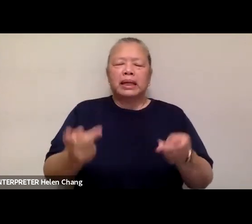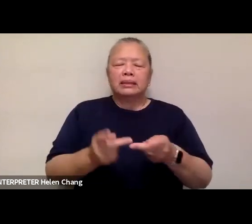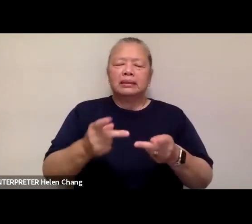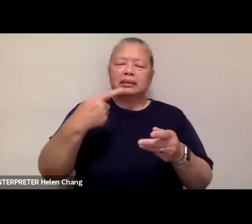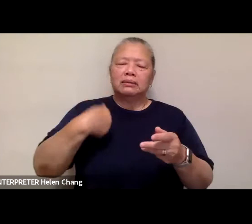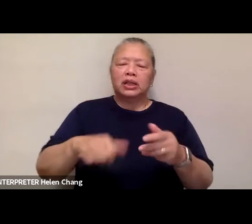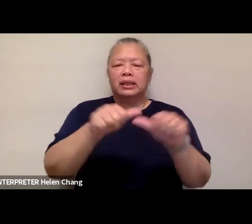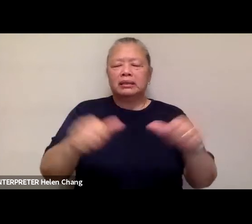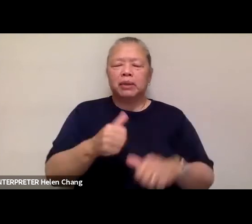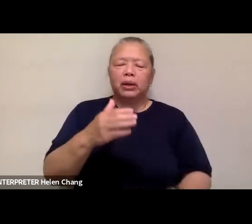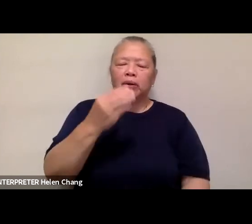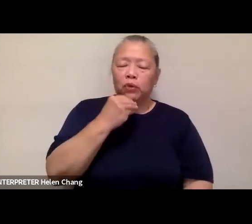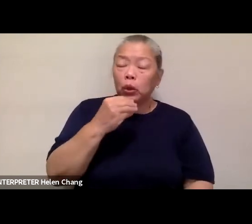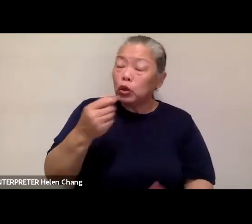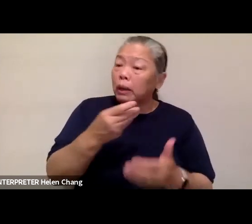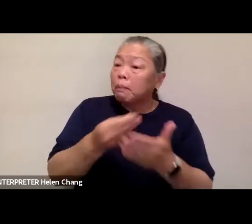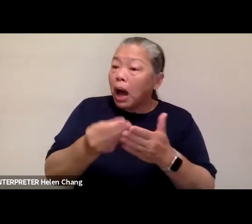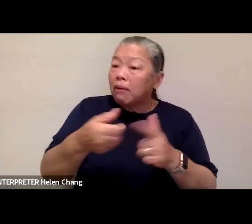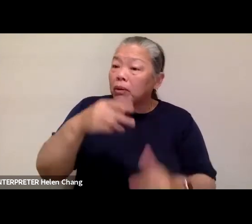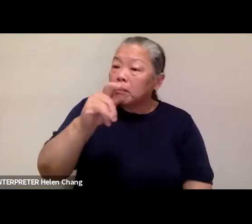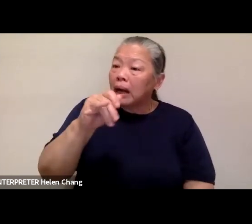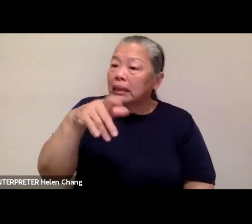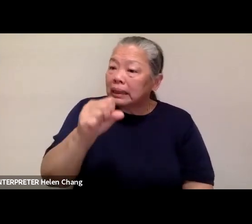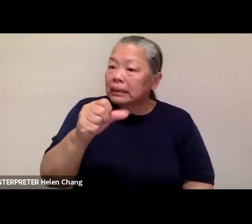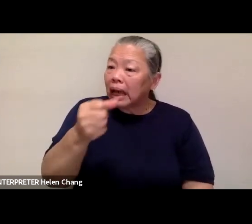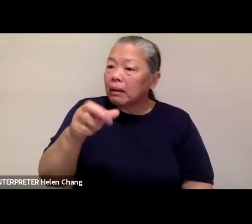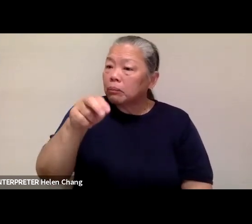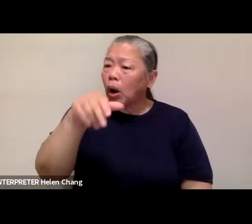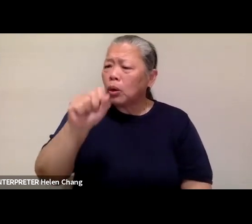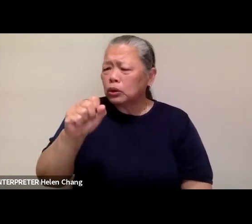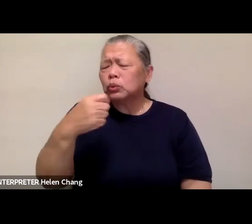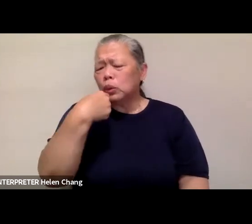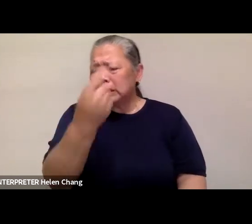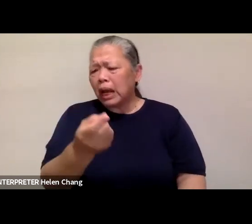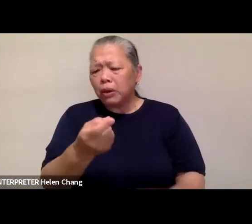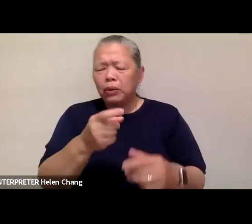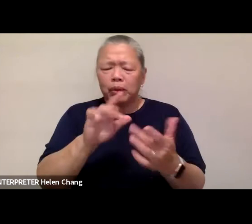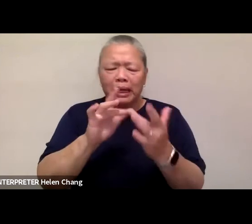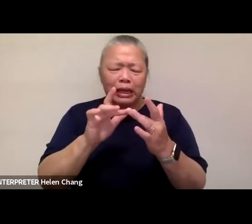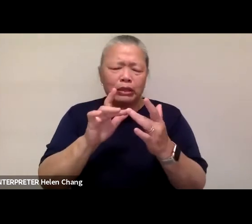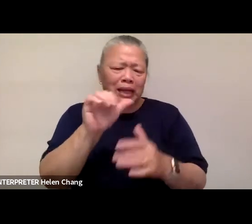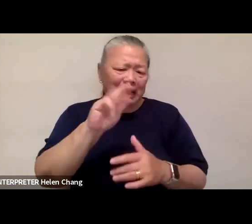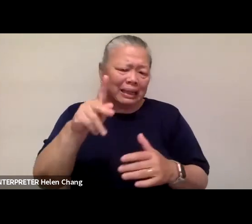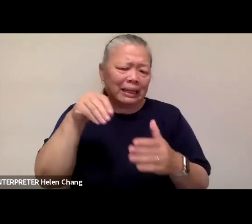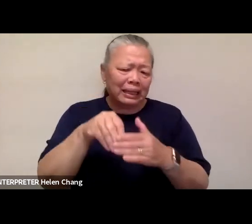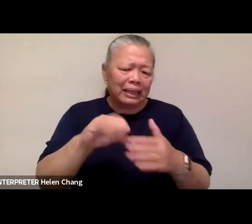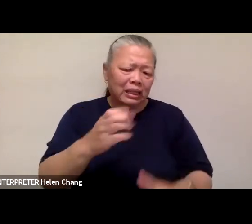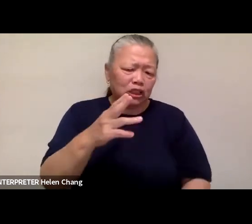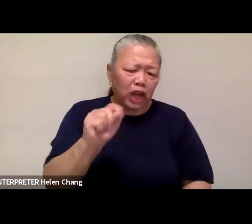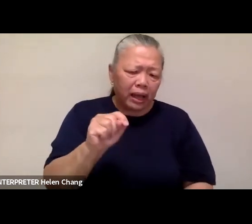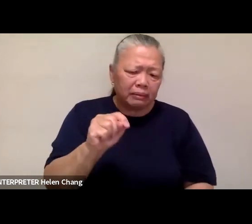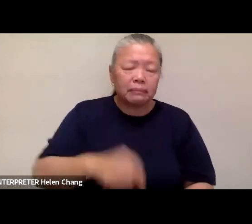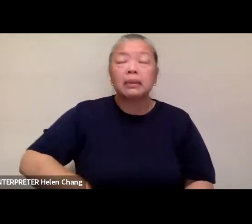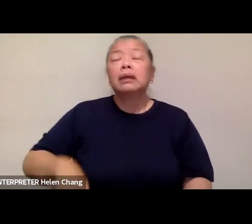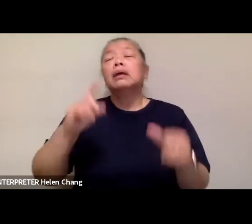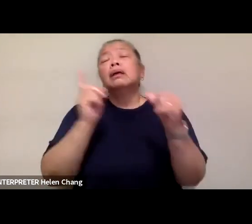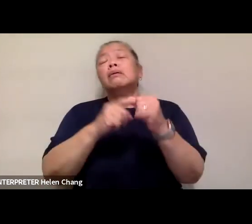Politics and Prose, and we will drop a link in the chat. The third speaker in the first part of our program will